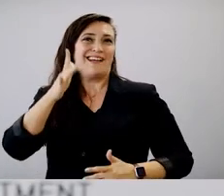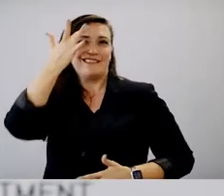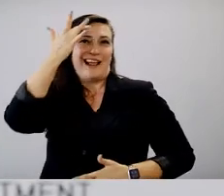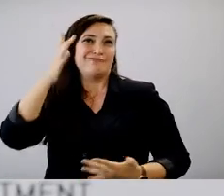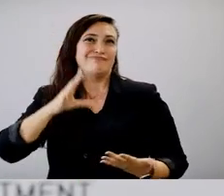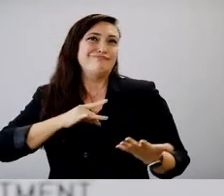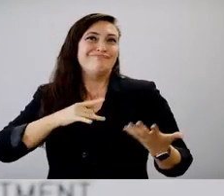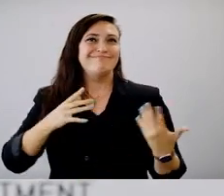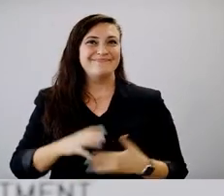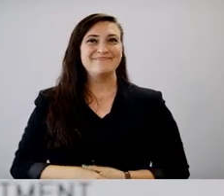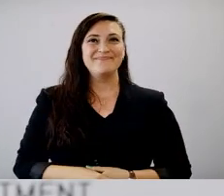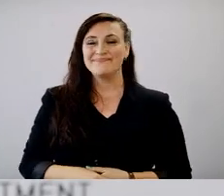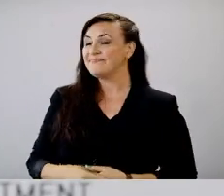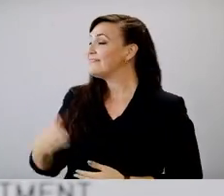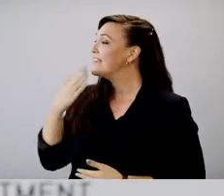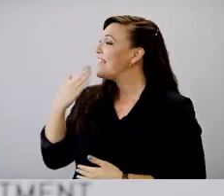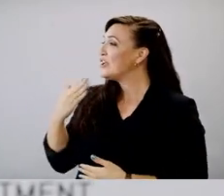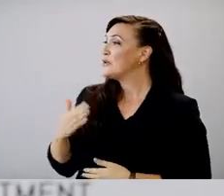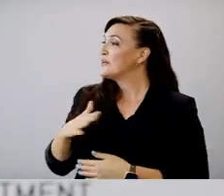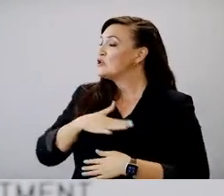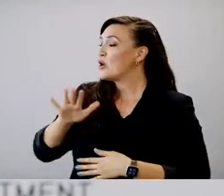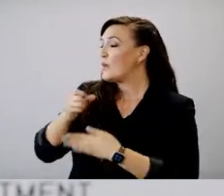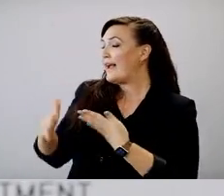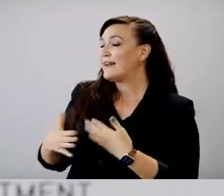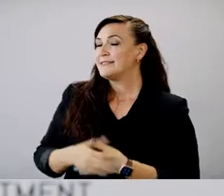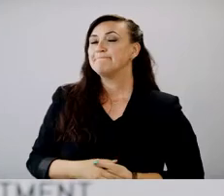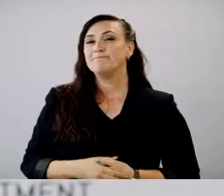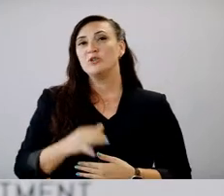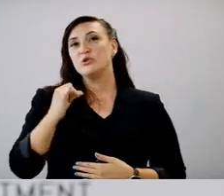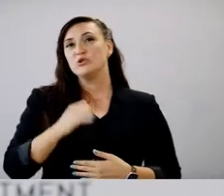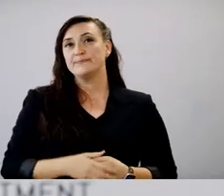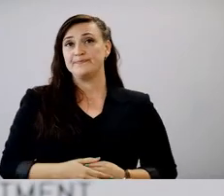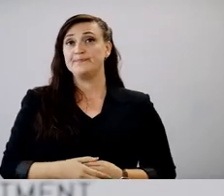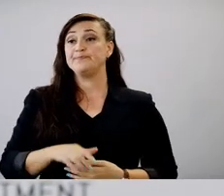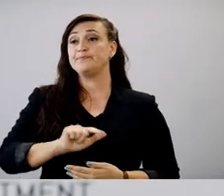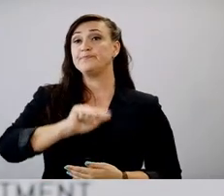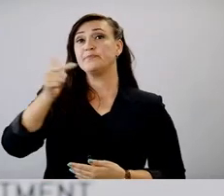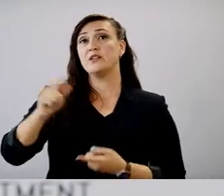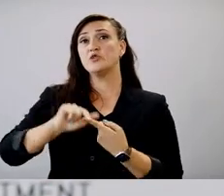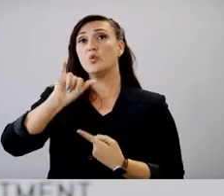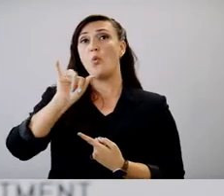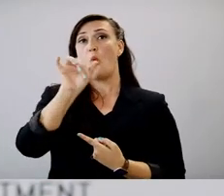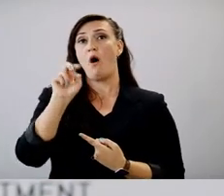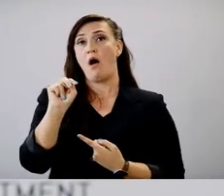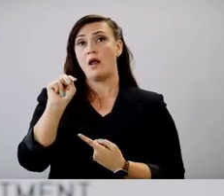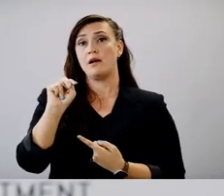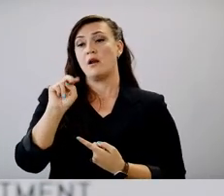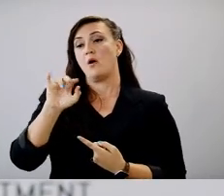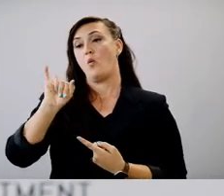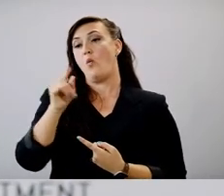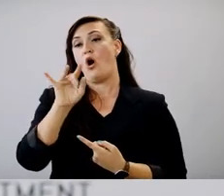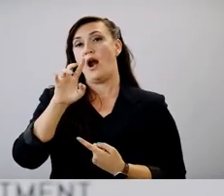Thanks very much. Enjoy your weekend. Thanks, Bram. too. Juan Juarez. Hello.